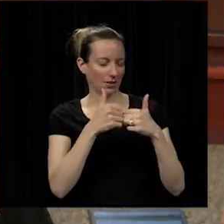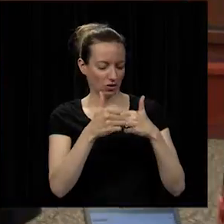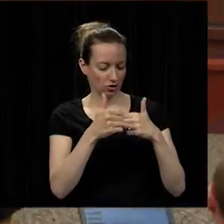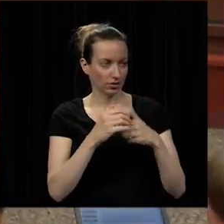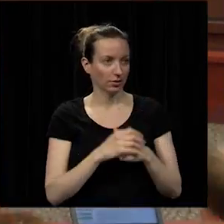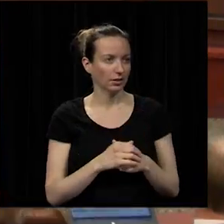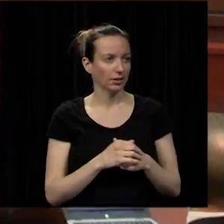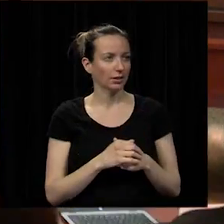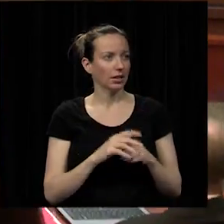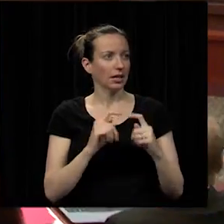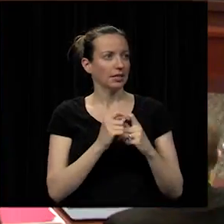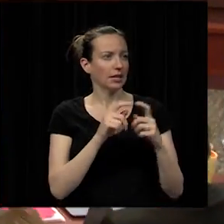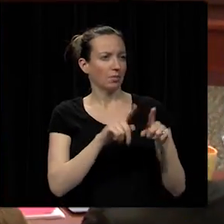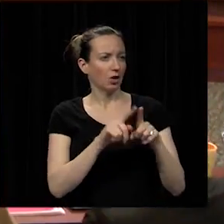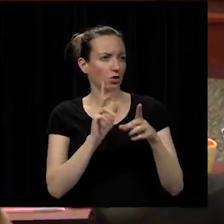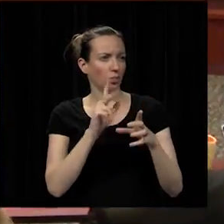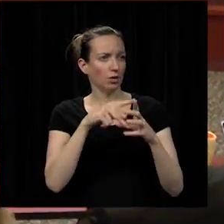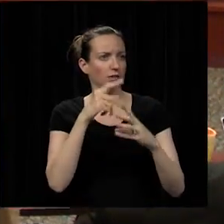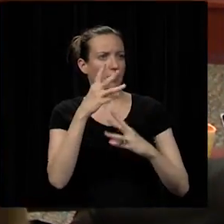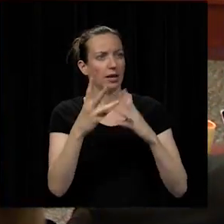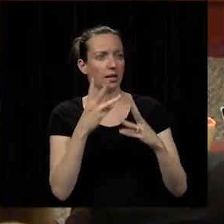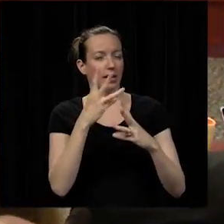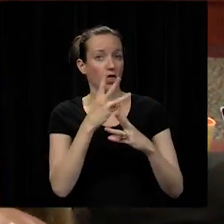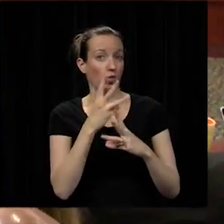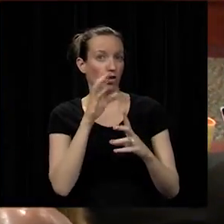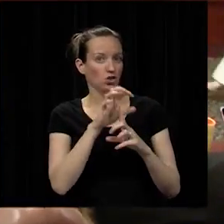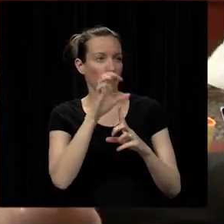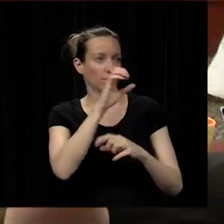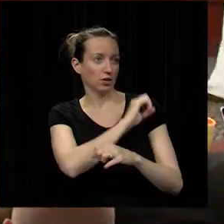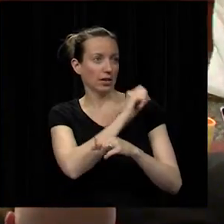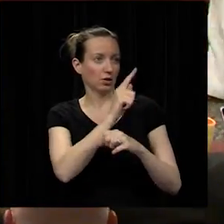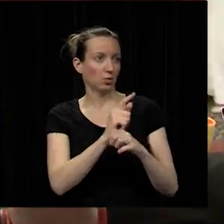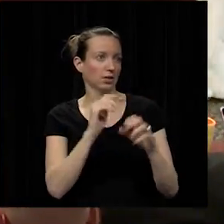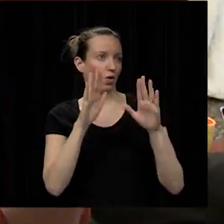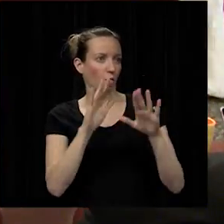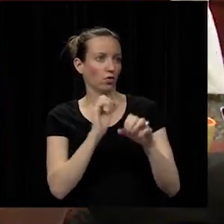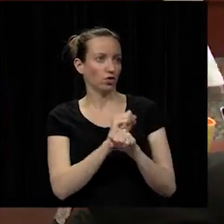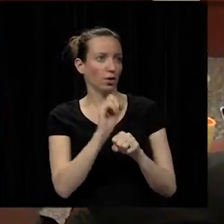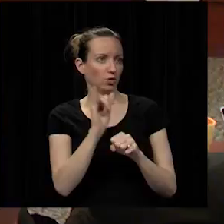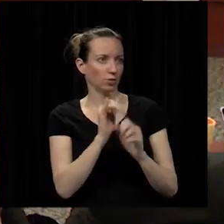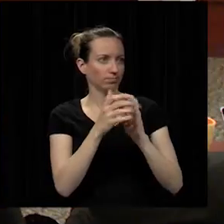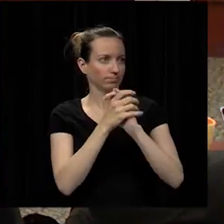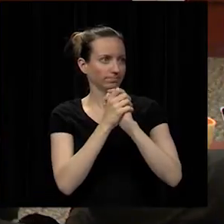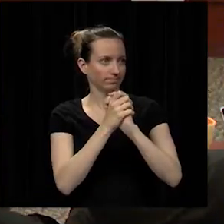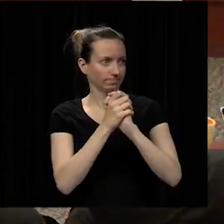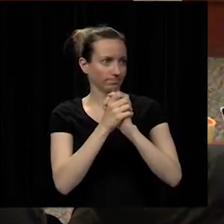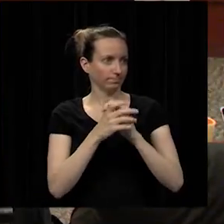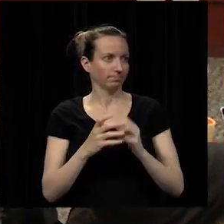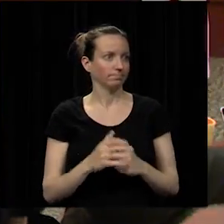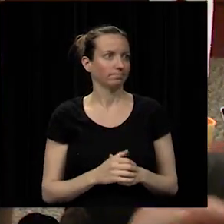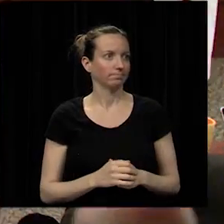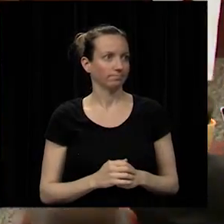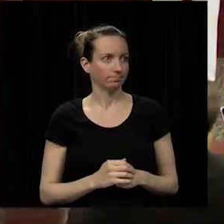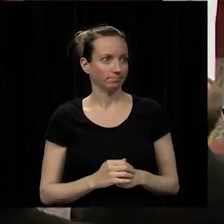The team also participated in the World Championships in St. Louis and did a great job there as well. Congratulations to you all. Thank